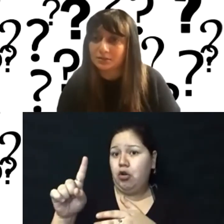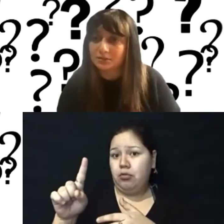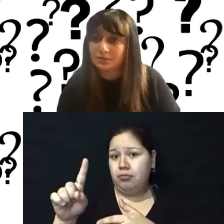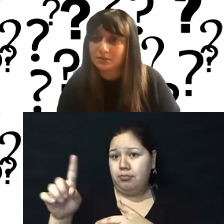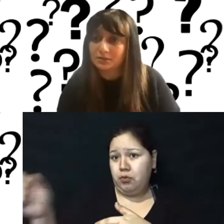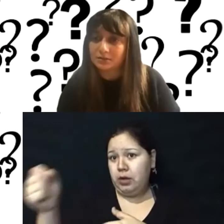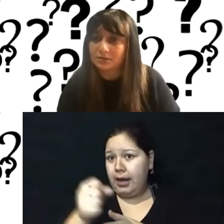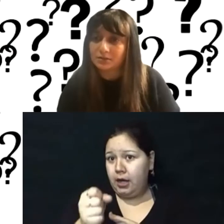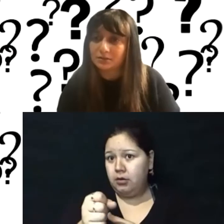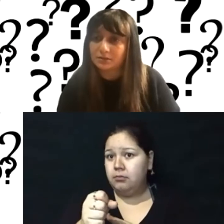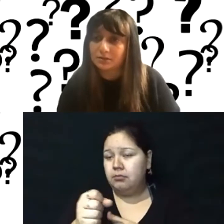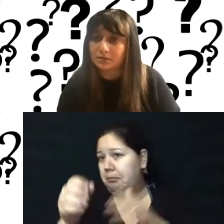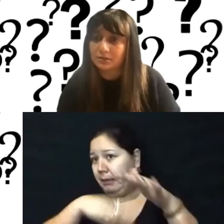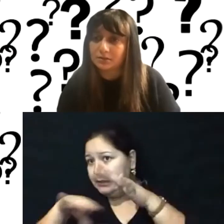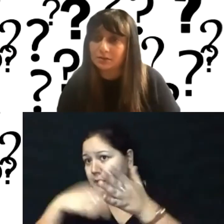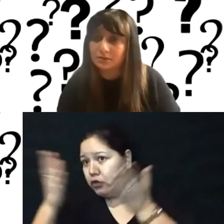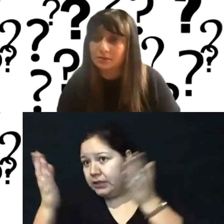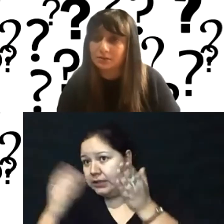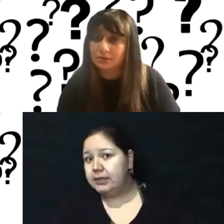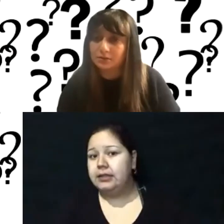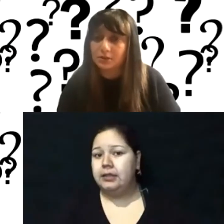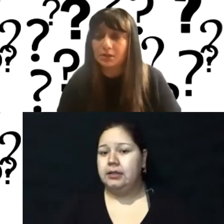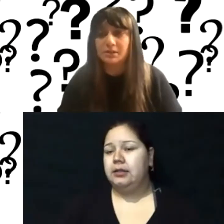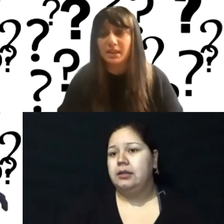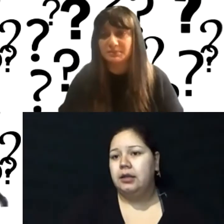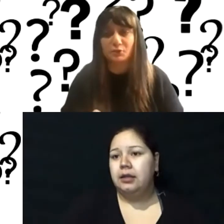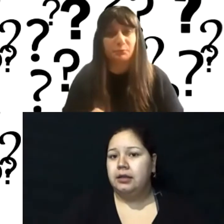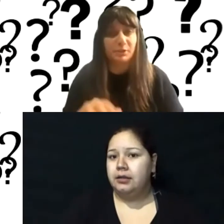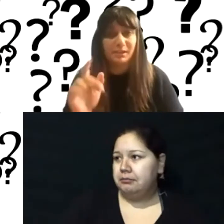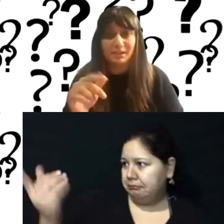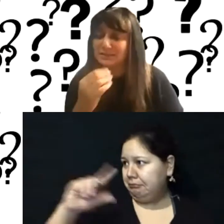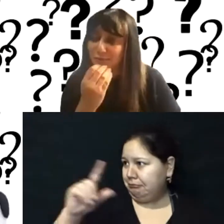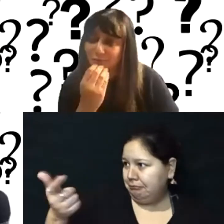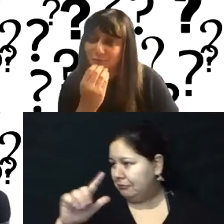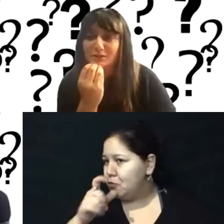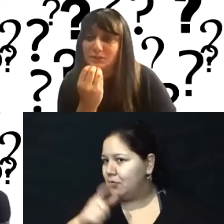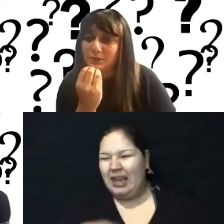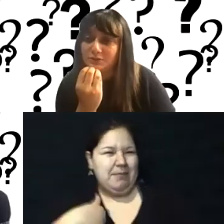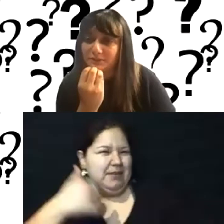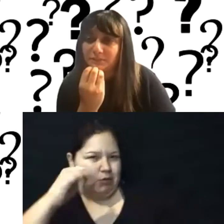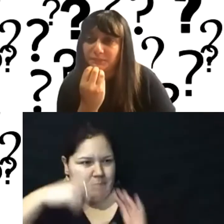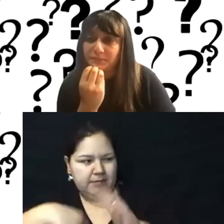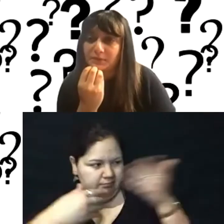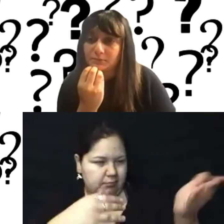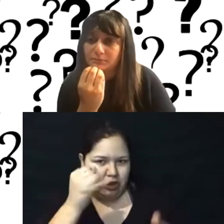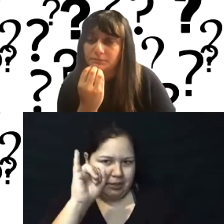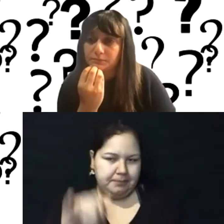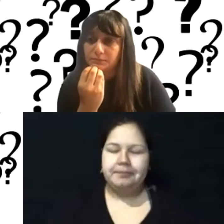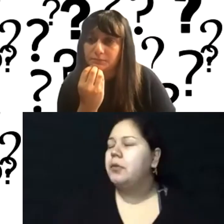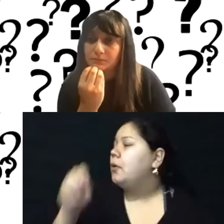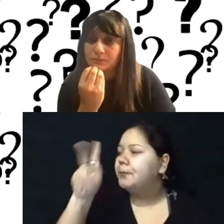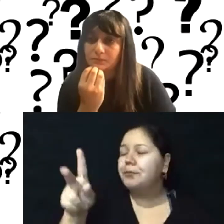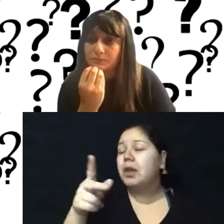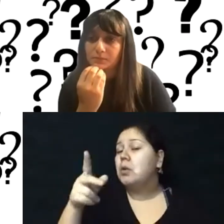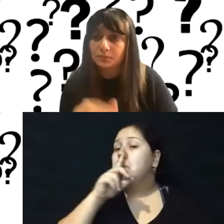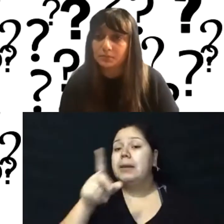More basic. Yep. Do you want me to go or you want to go, Andrew? Yeah, I'm still reading it. So yeah, I'll let you go. So, I mean, basically what I see